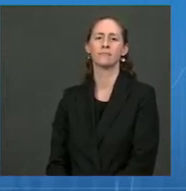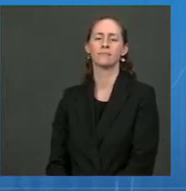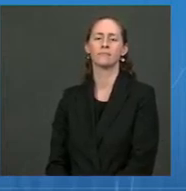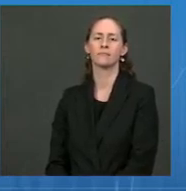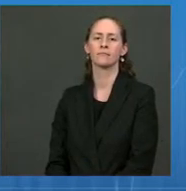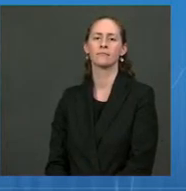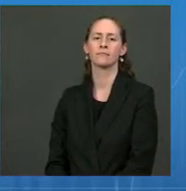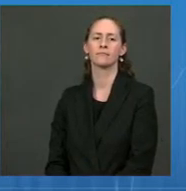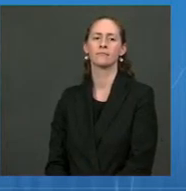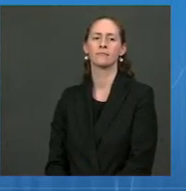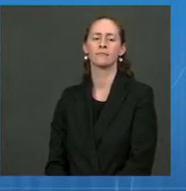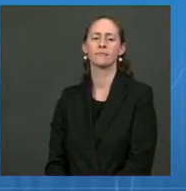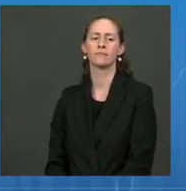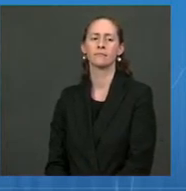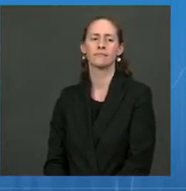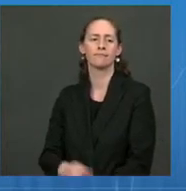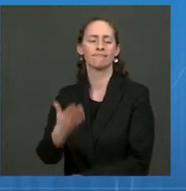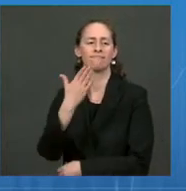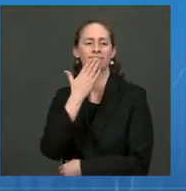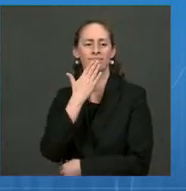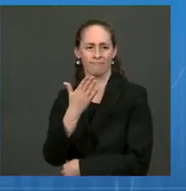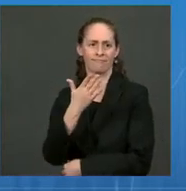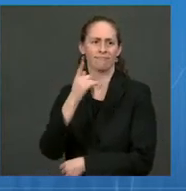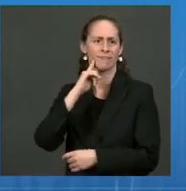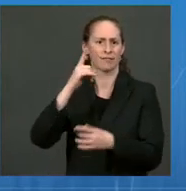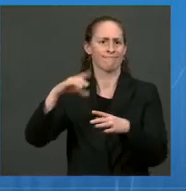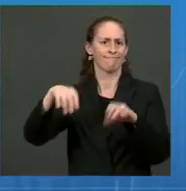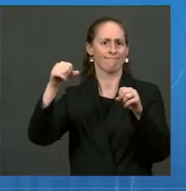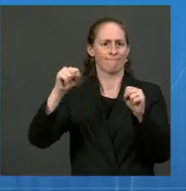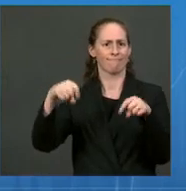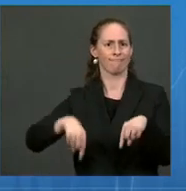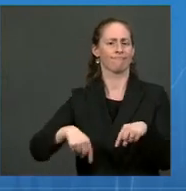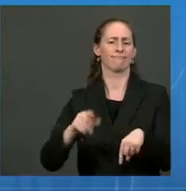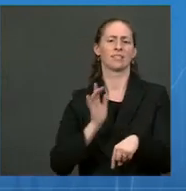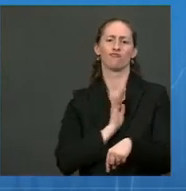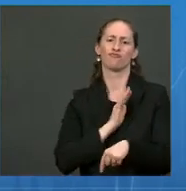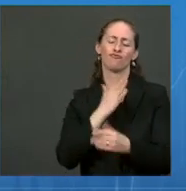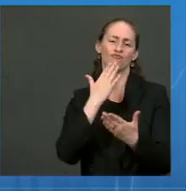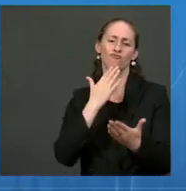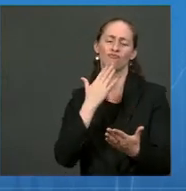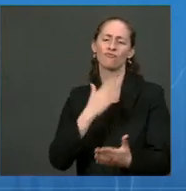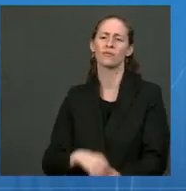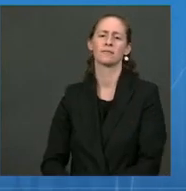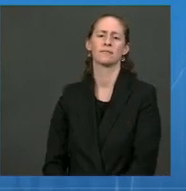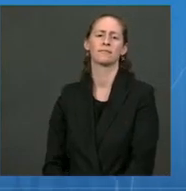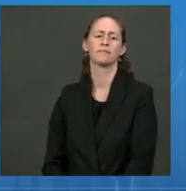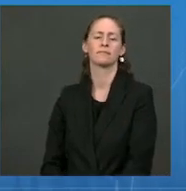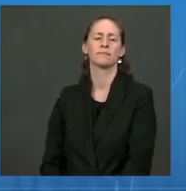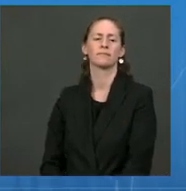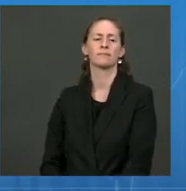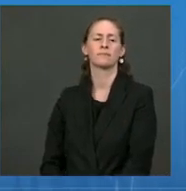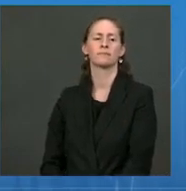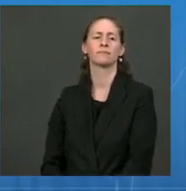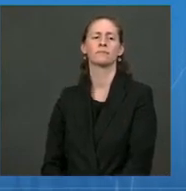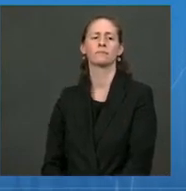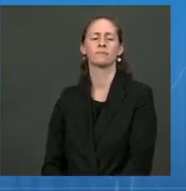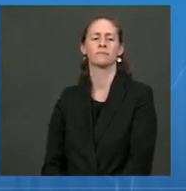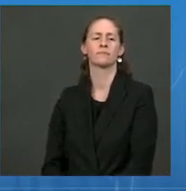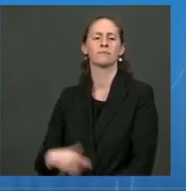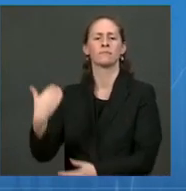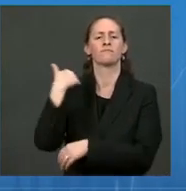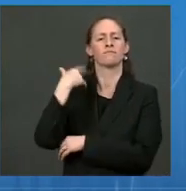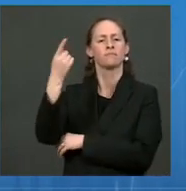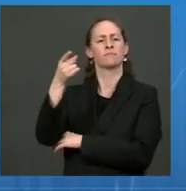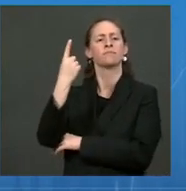Hi, thank you, as always, for doing the briefing. You know, there are some recent surveys suggesting that it's just over a third of